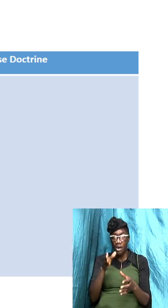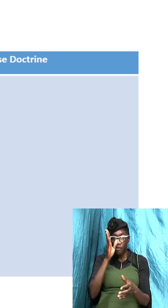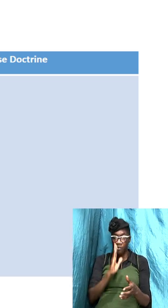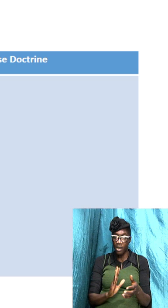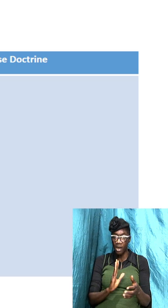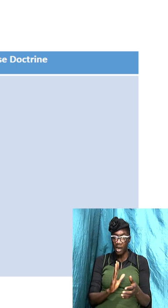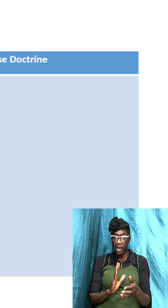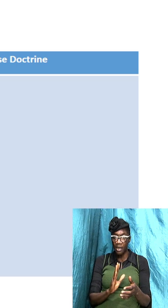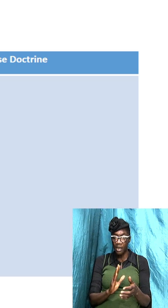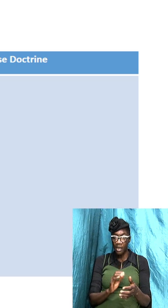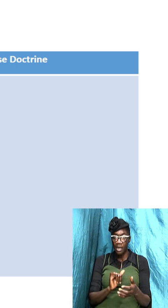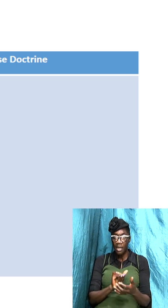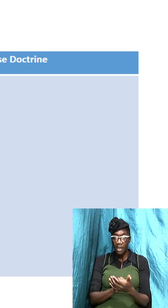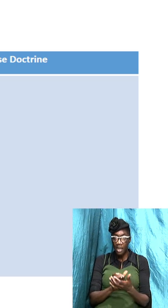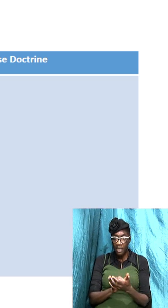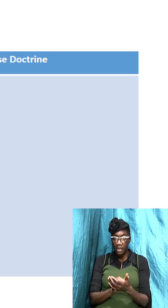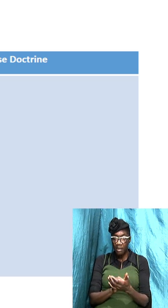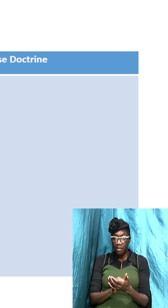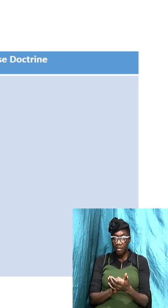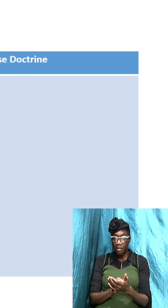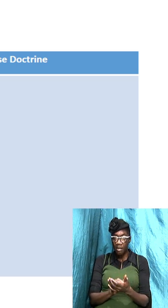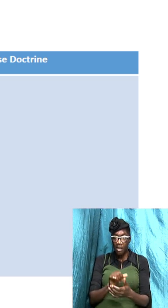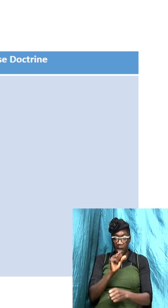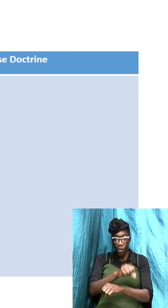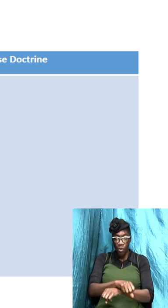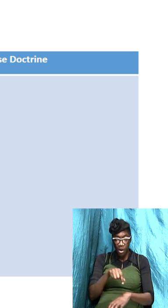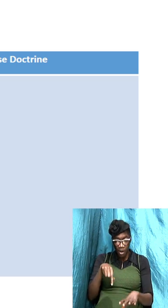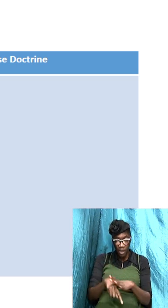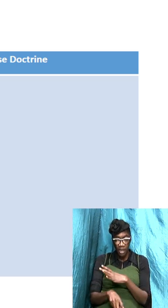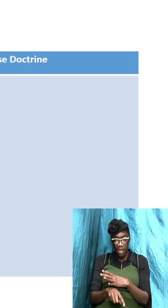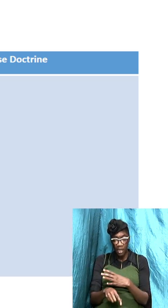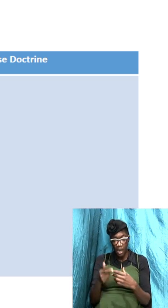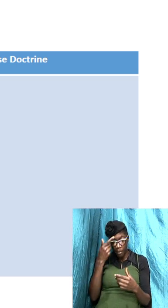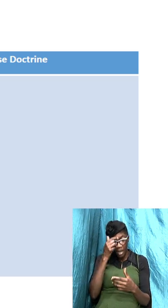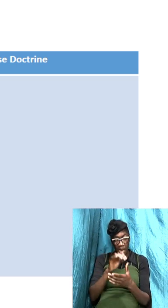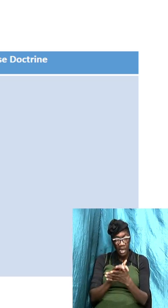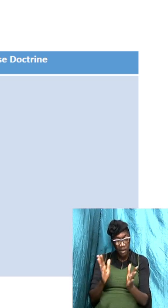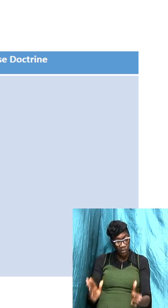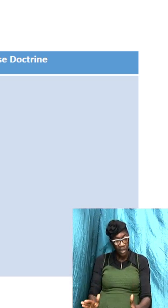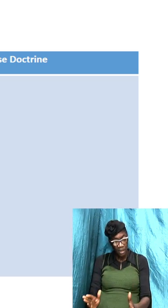which is at work in believers